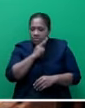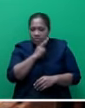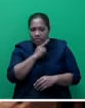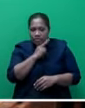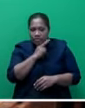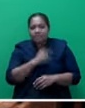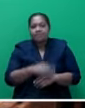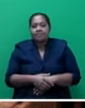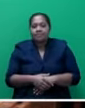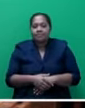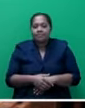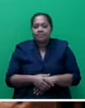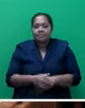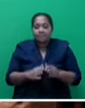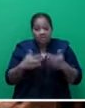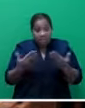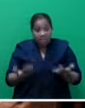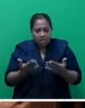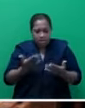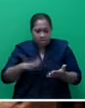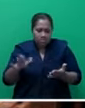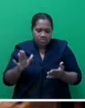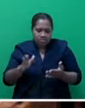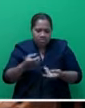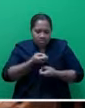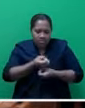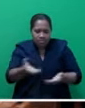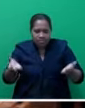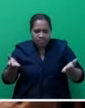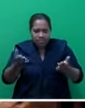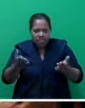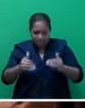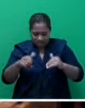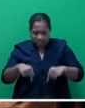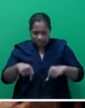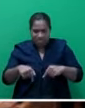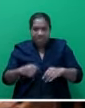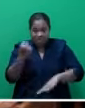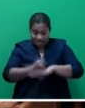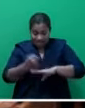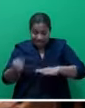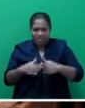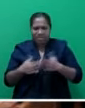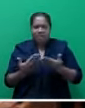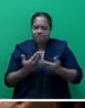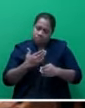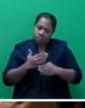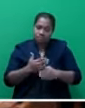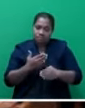assure this August House Honourable Speaker said that government is indeed committed to